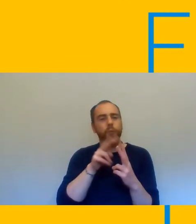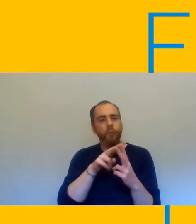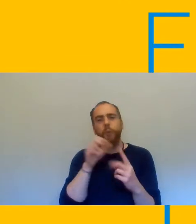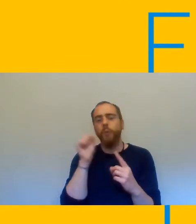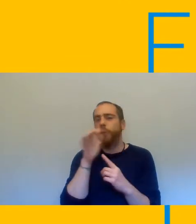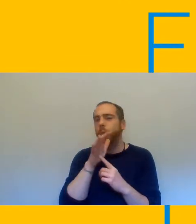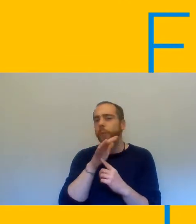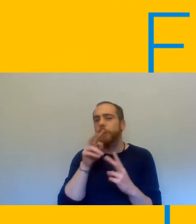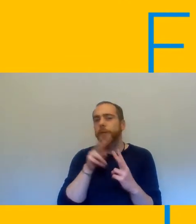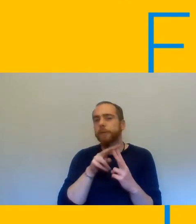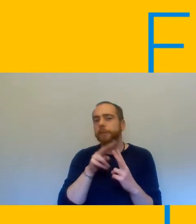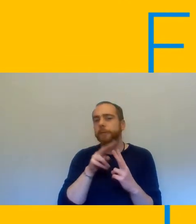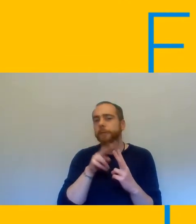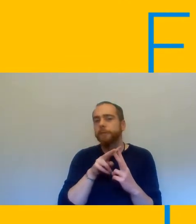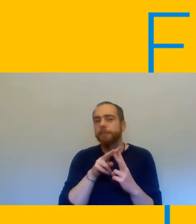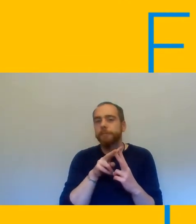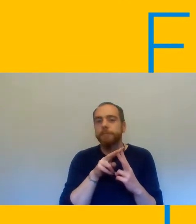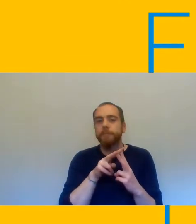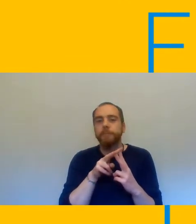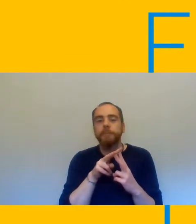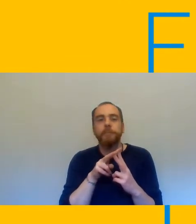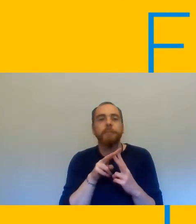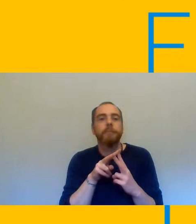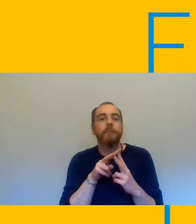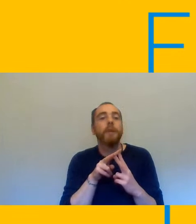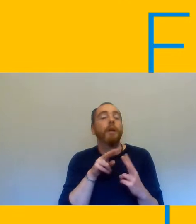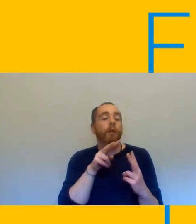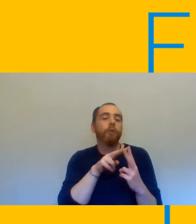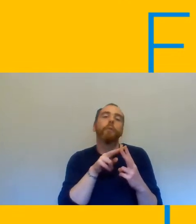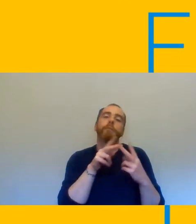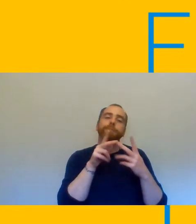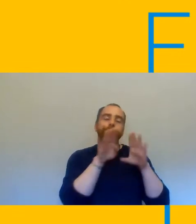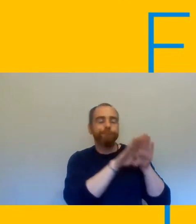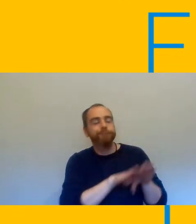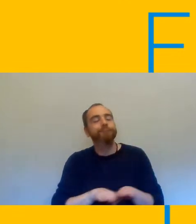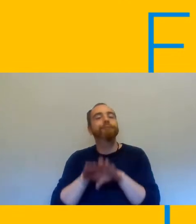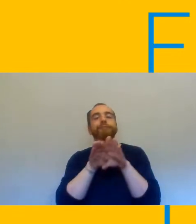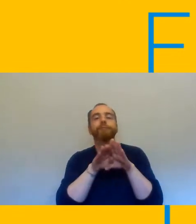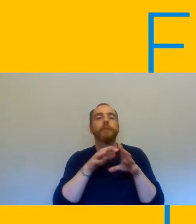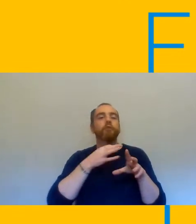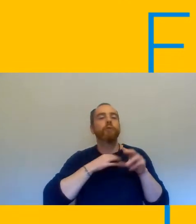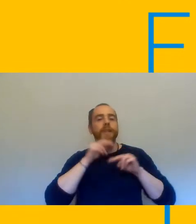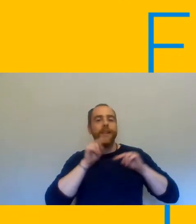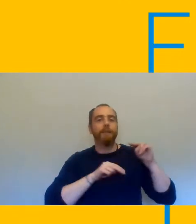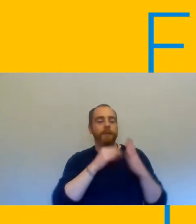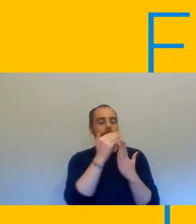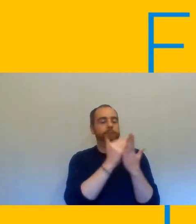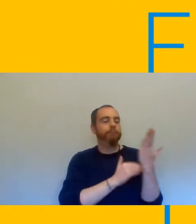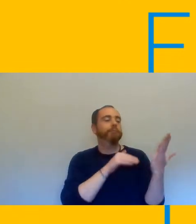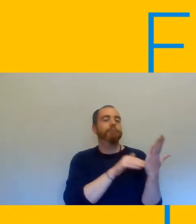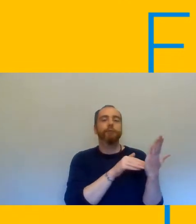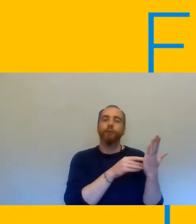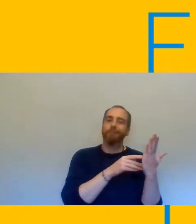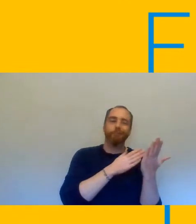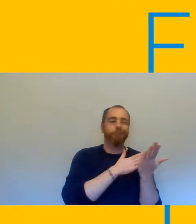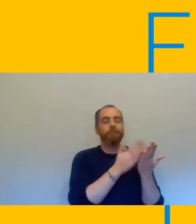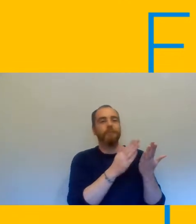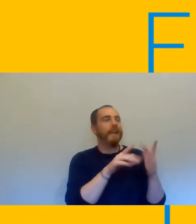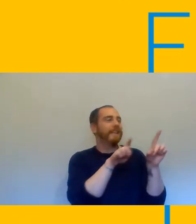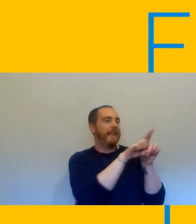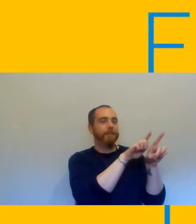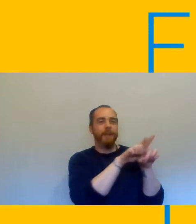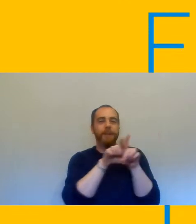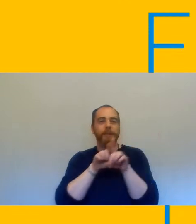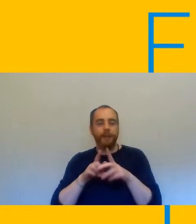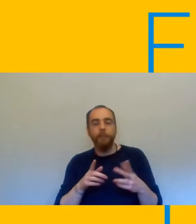issues around generic risk assessments and and also personal um risk assessments um and and i think it's really important we do that